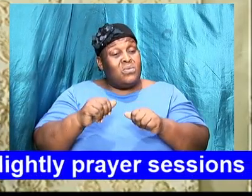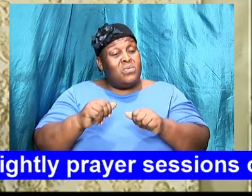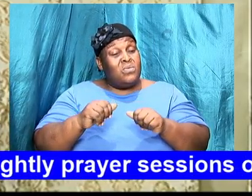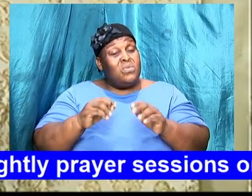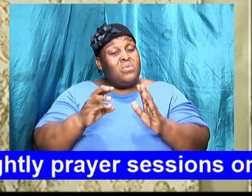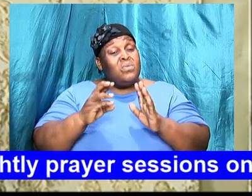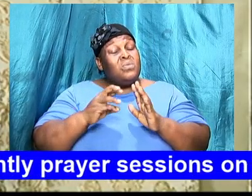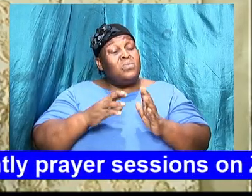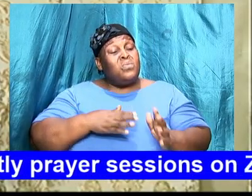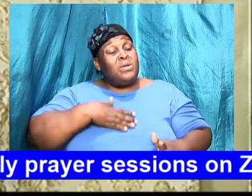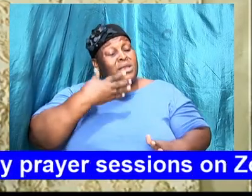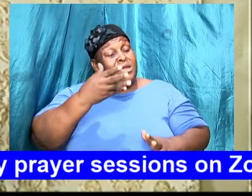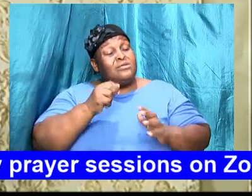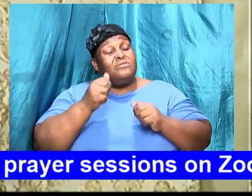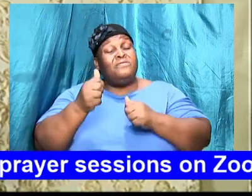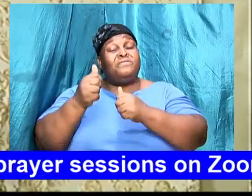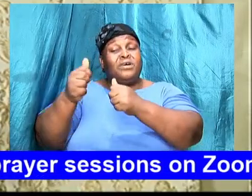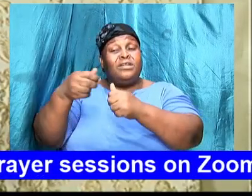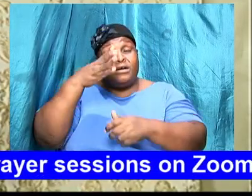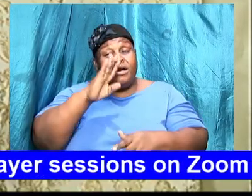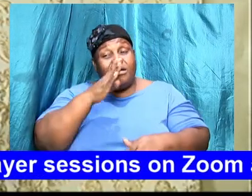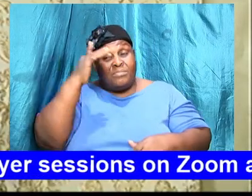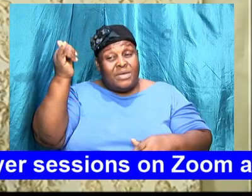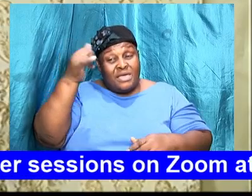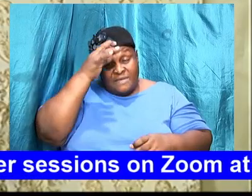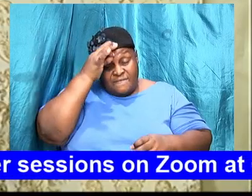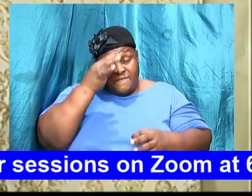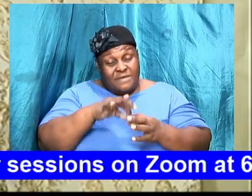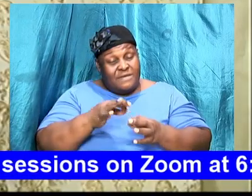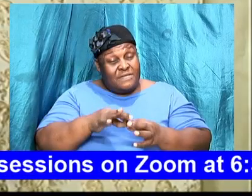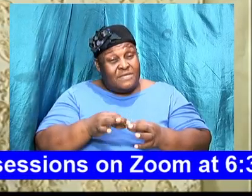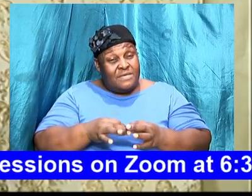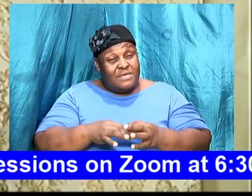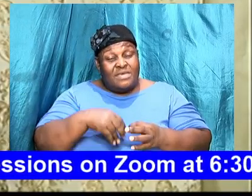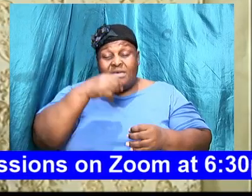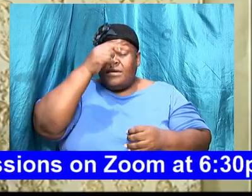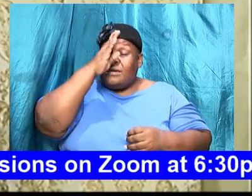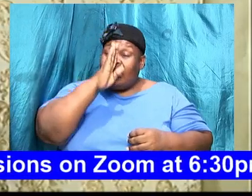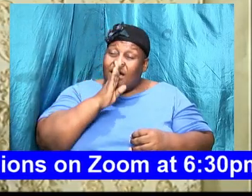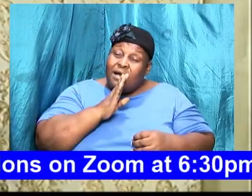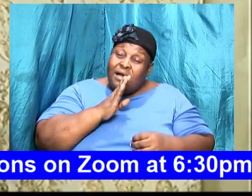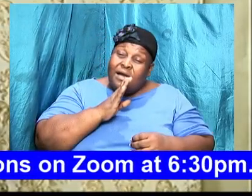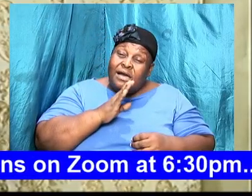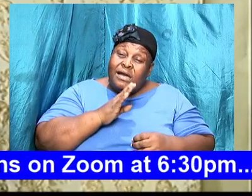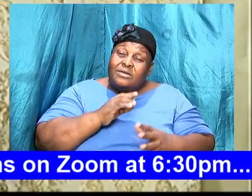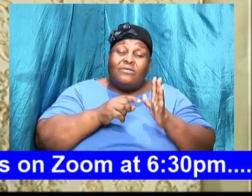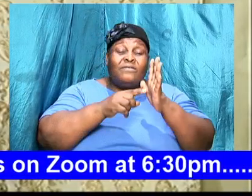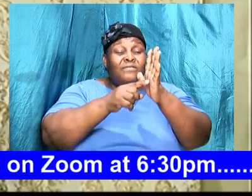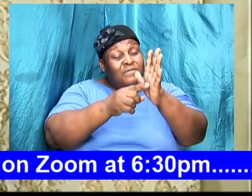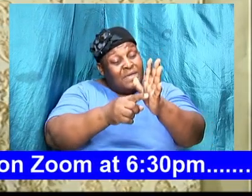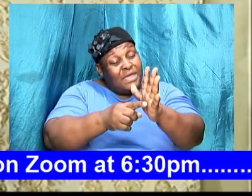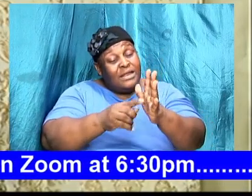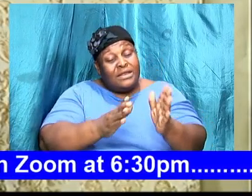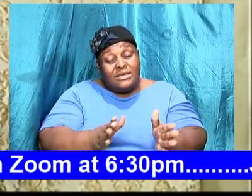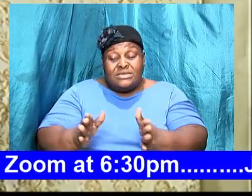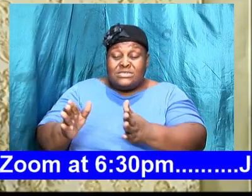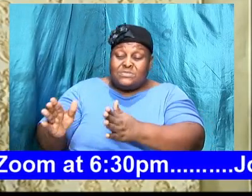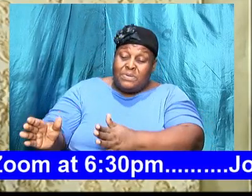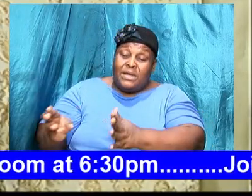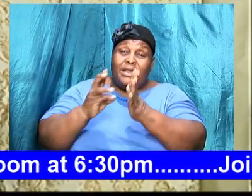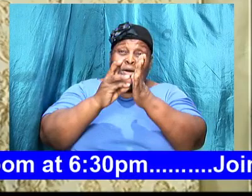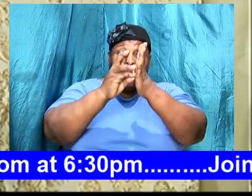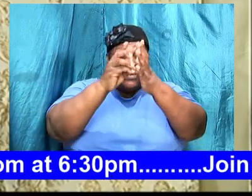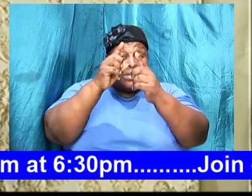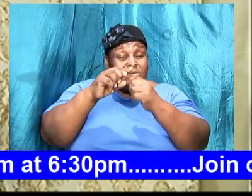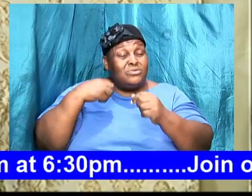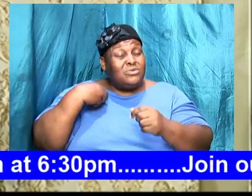the word of God came to him I am saying to us that God in revealing his plan revealing his will to us as